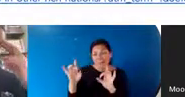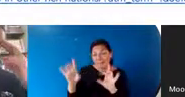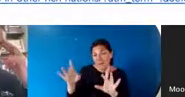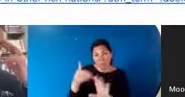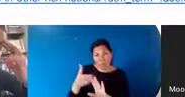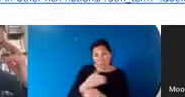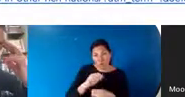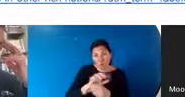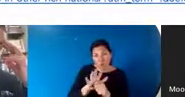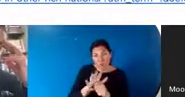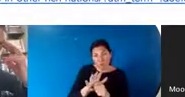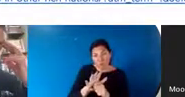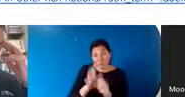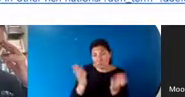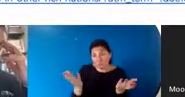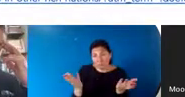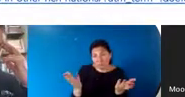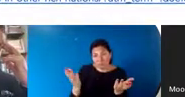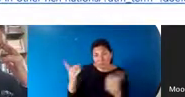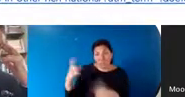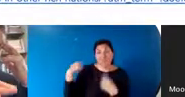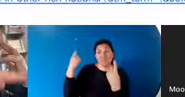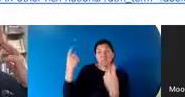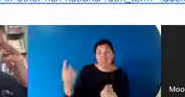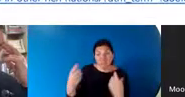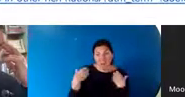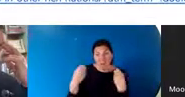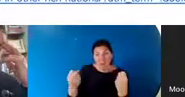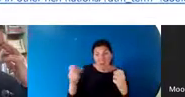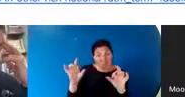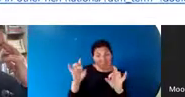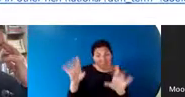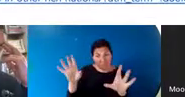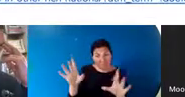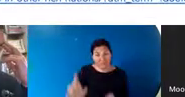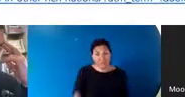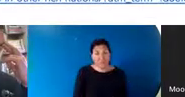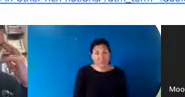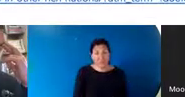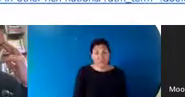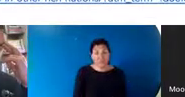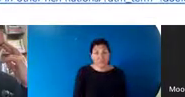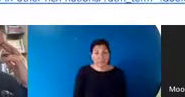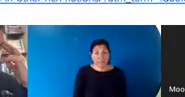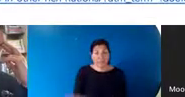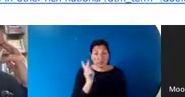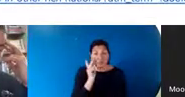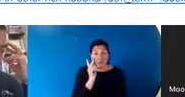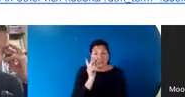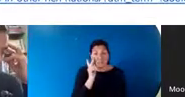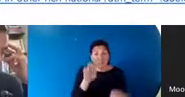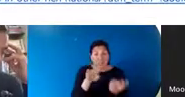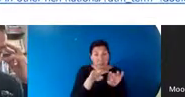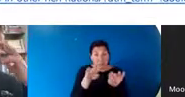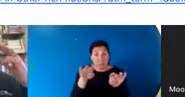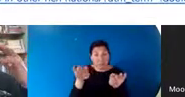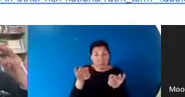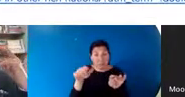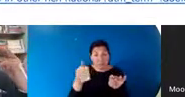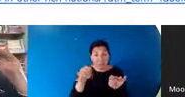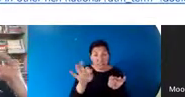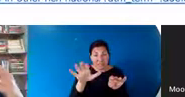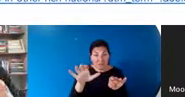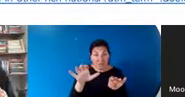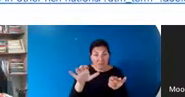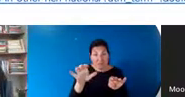COVID. Nothing to do with COVID. This is long before COVID. We were gaining on other countries in life expectancy until the mid 90s. And then we started losing on life expectancy